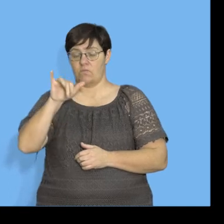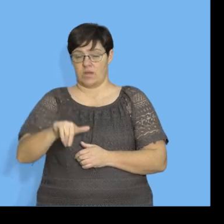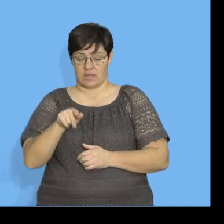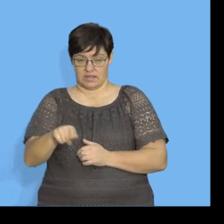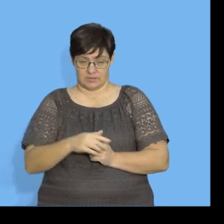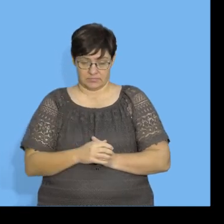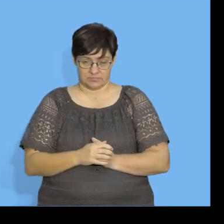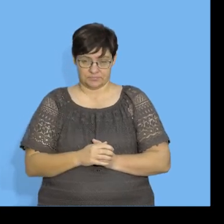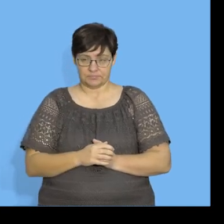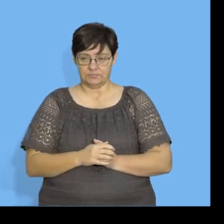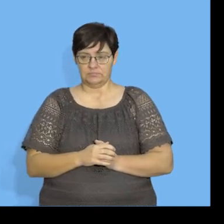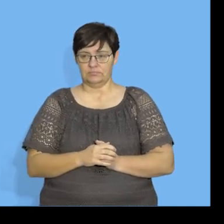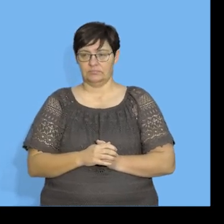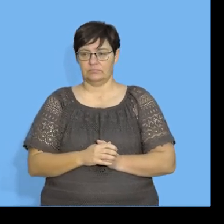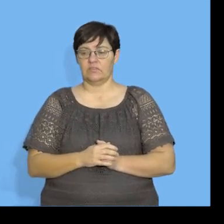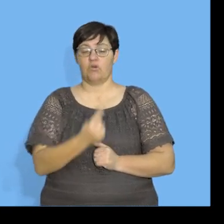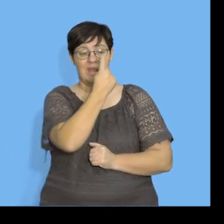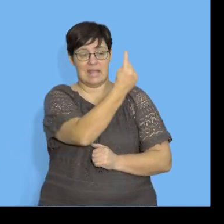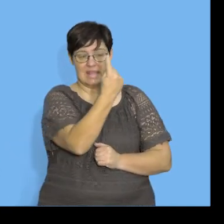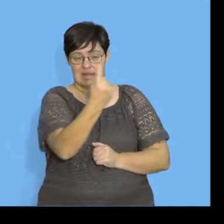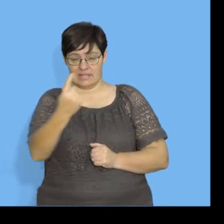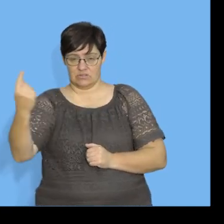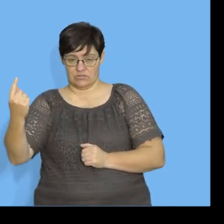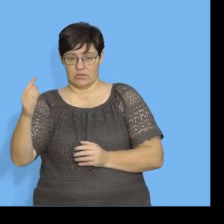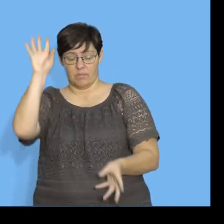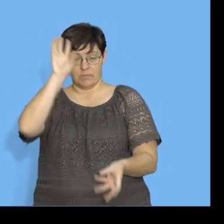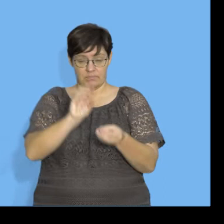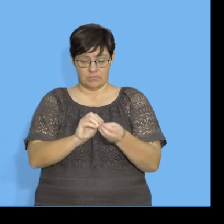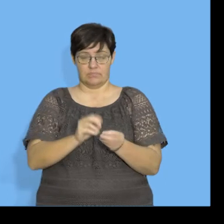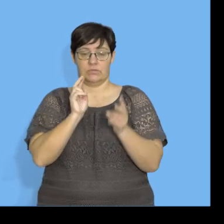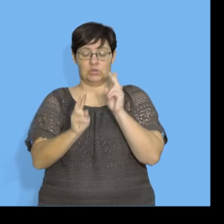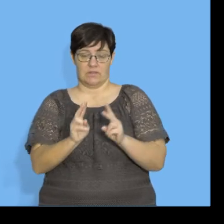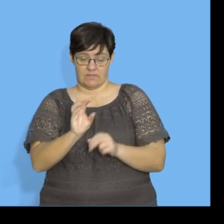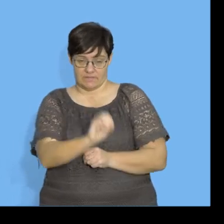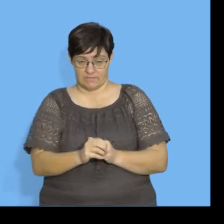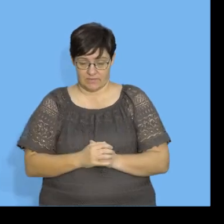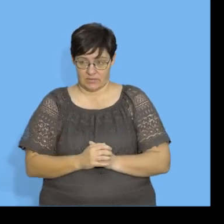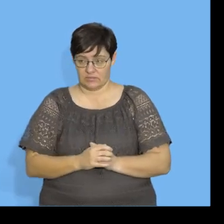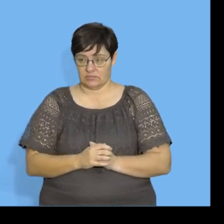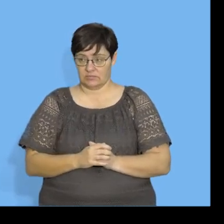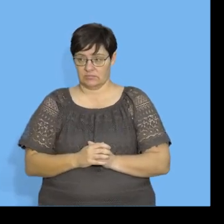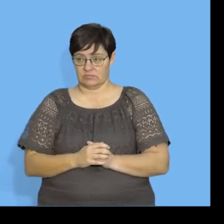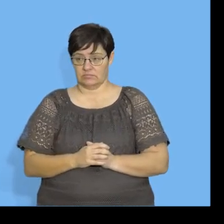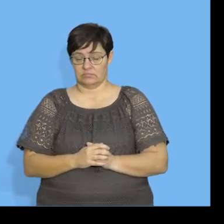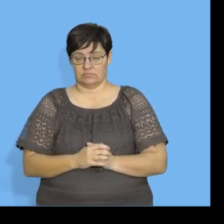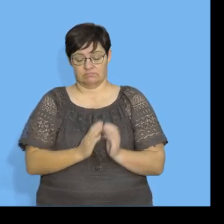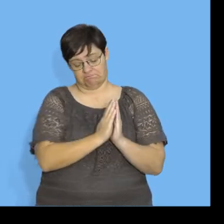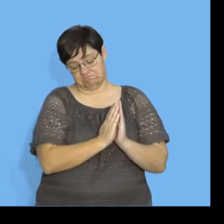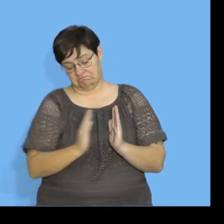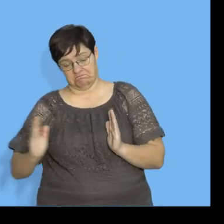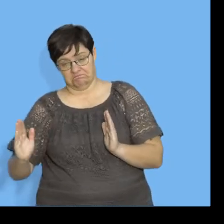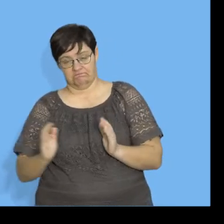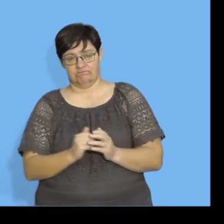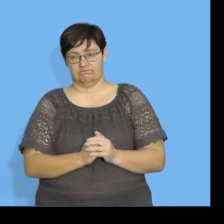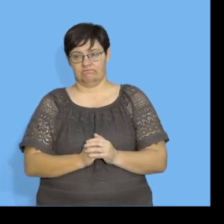y as a point. And we have to do for each and every point from here all the way to 62